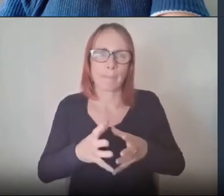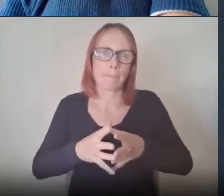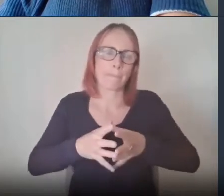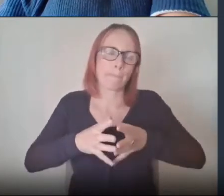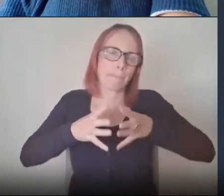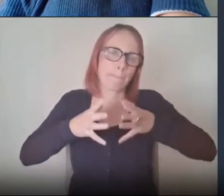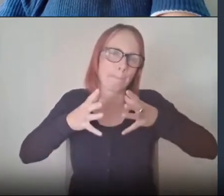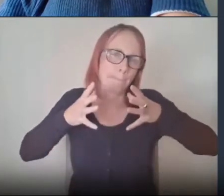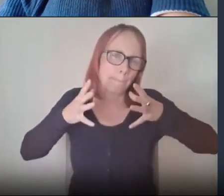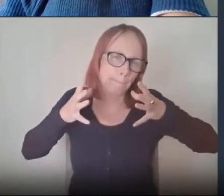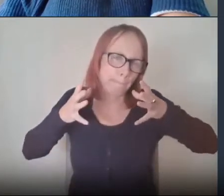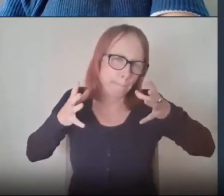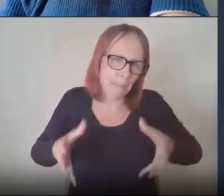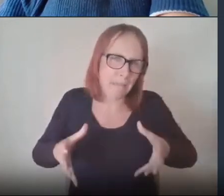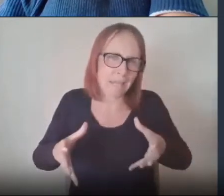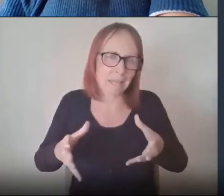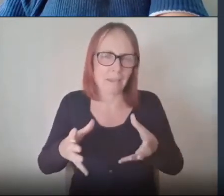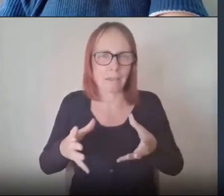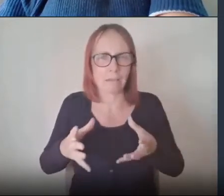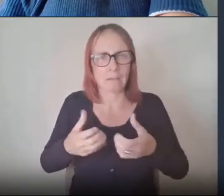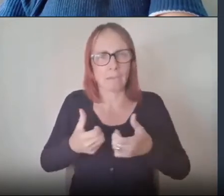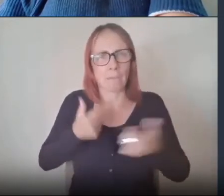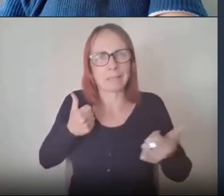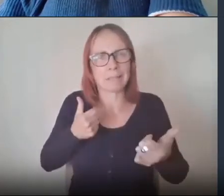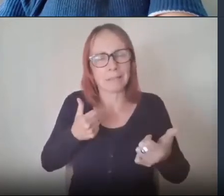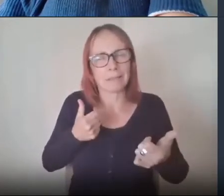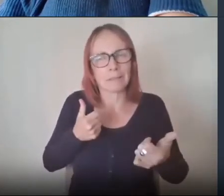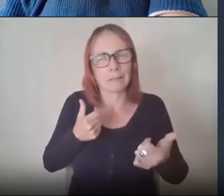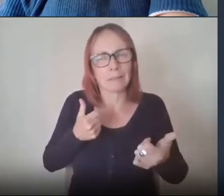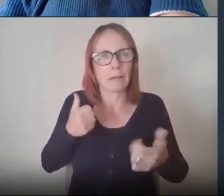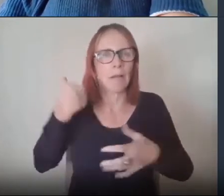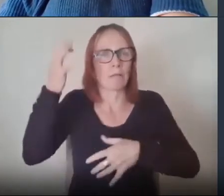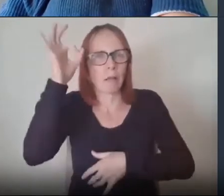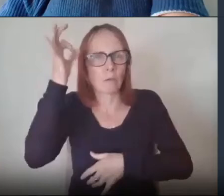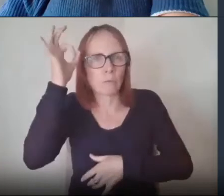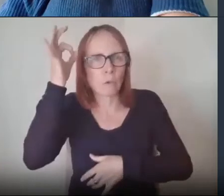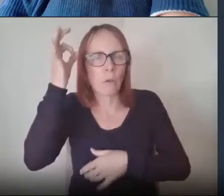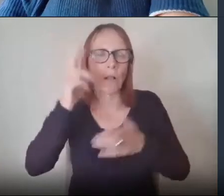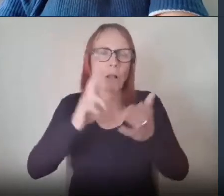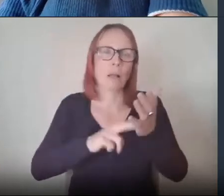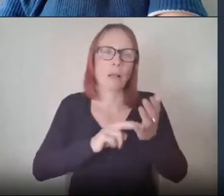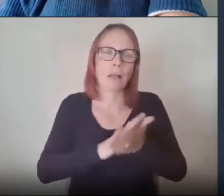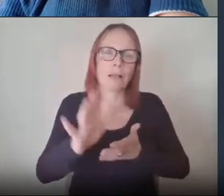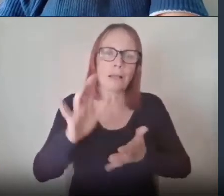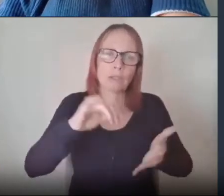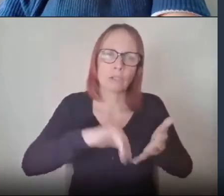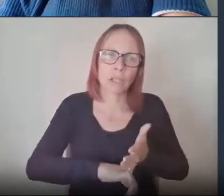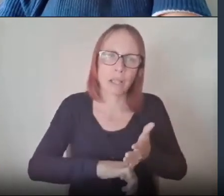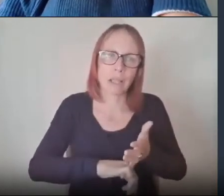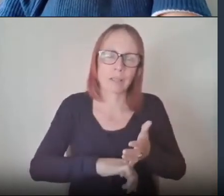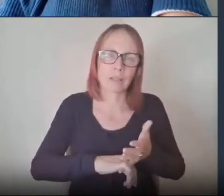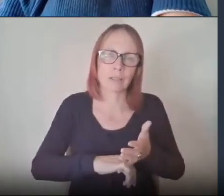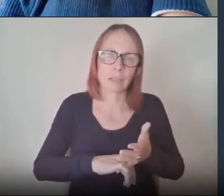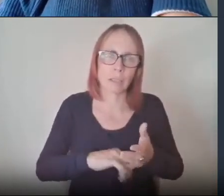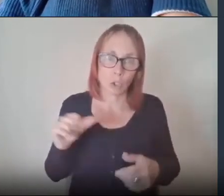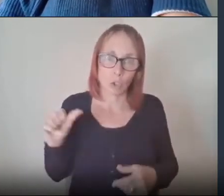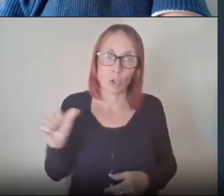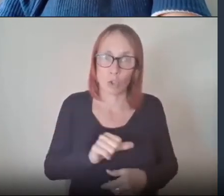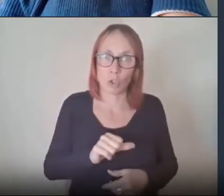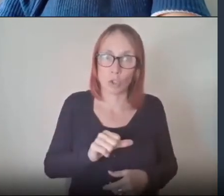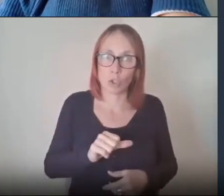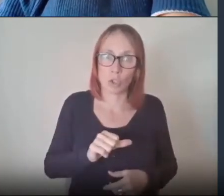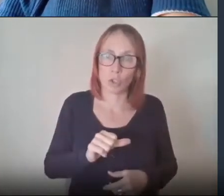spenders the big businesses um the council nhs to demonstrate their